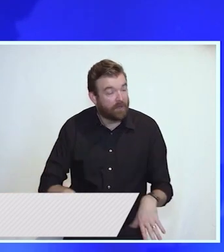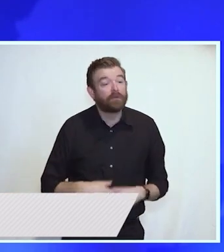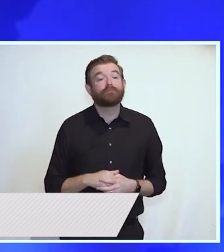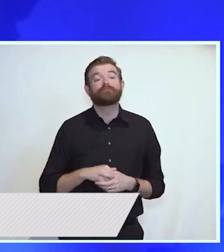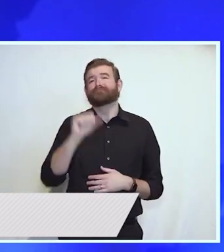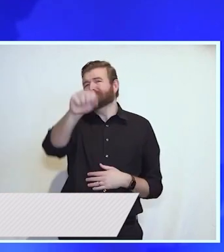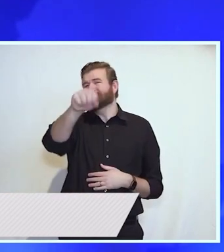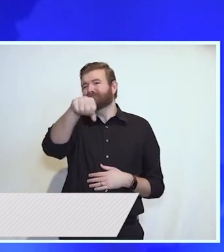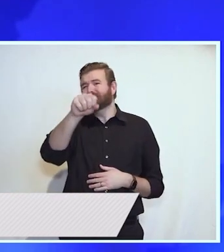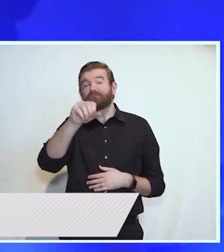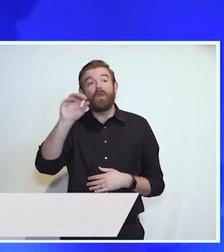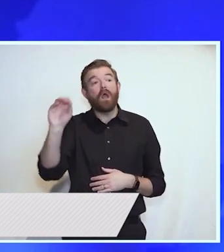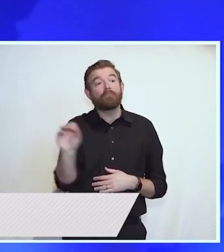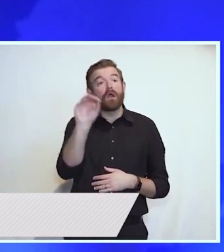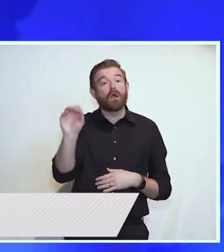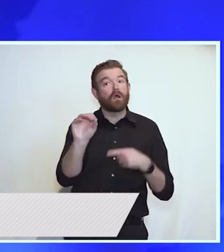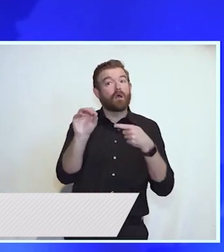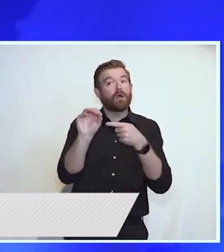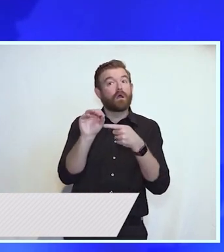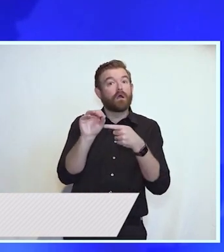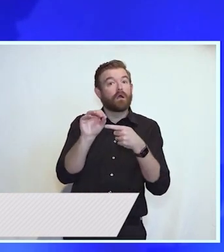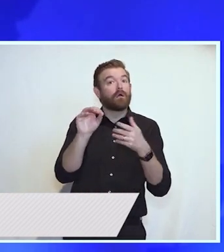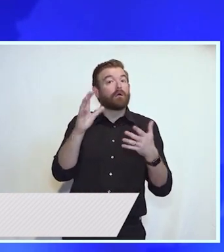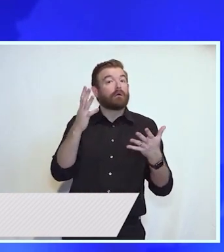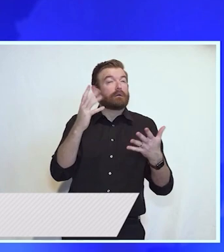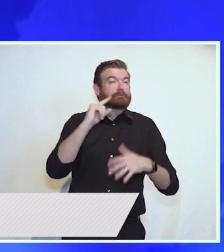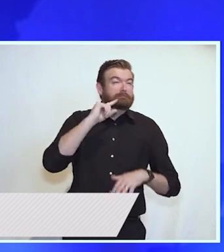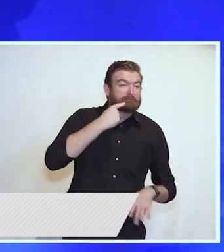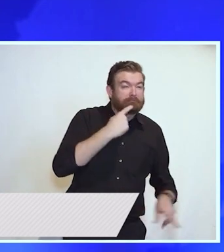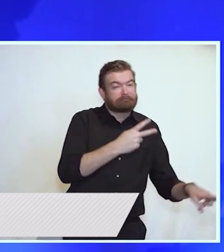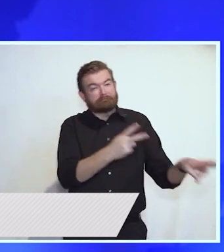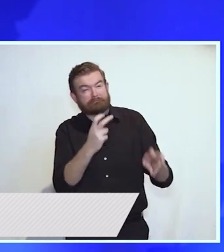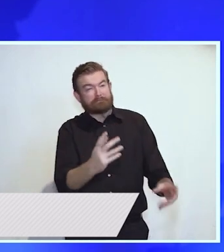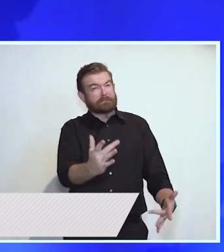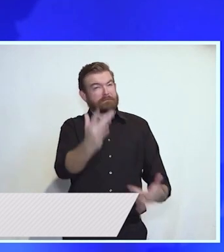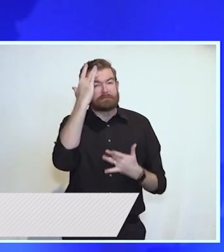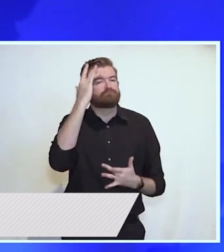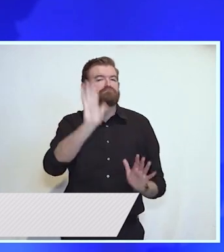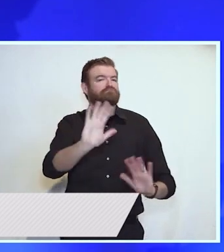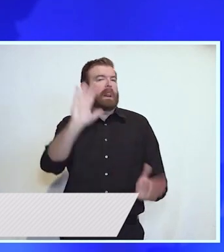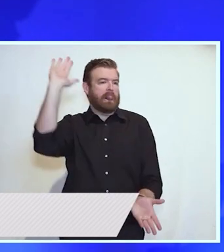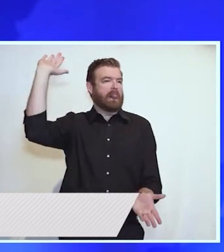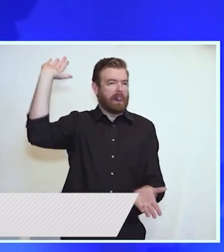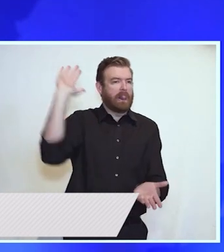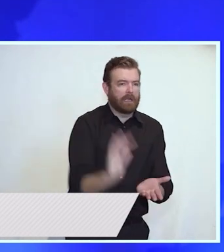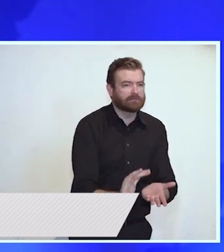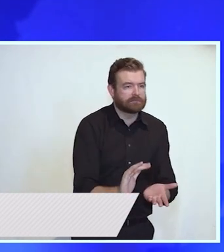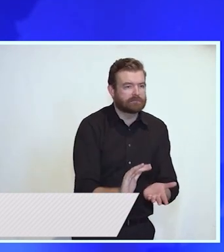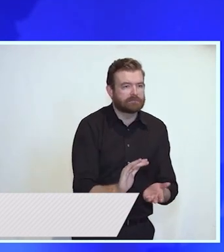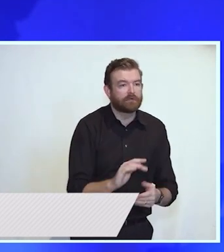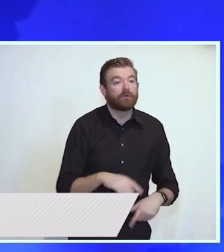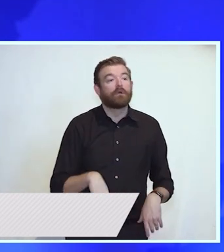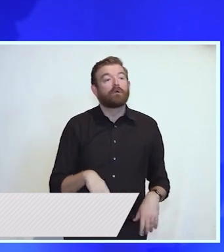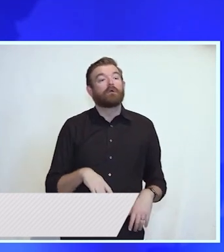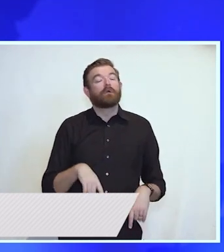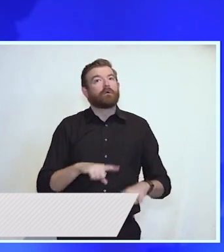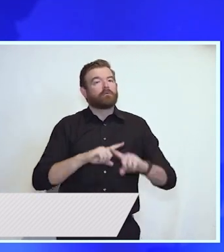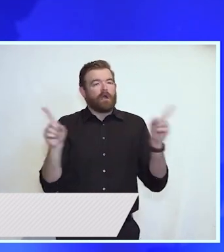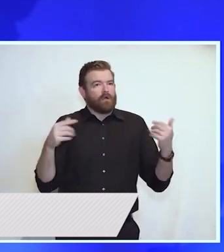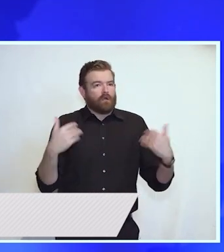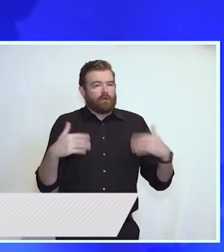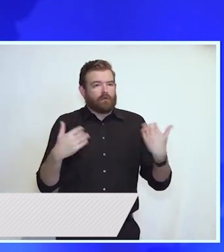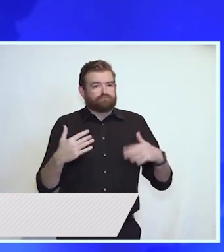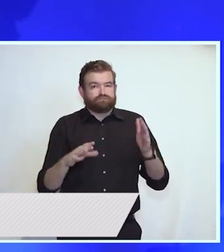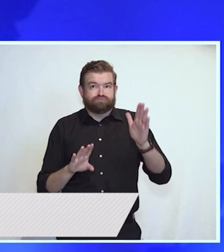Omicron can be less severe is of little solace. There's tremendous number of cases, even with the lower percentage chance of